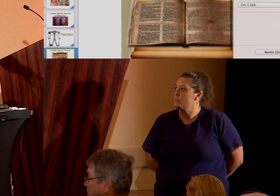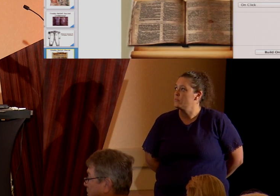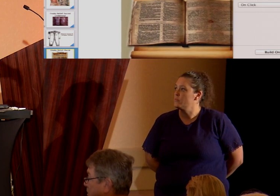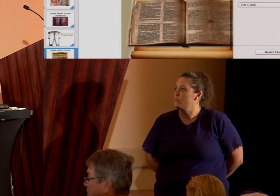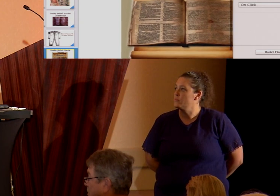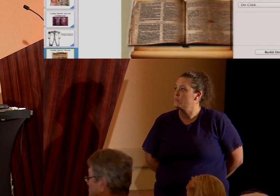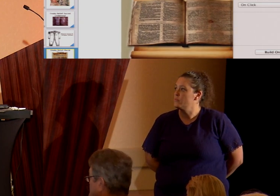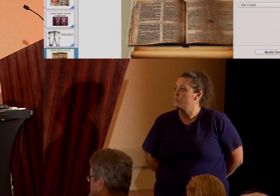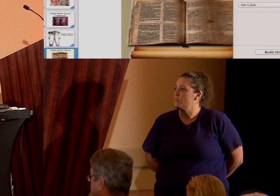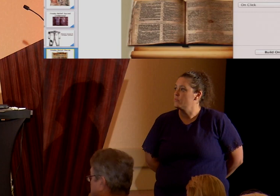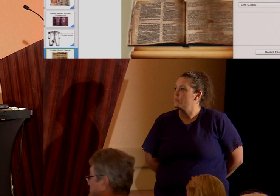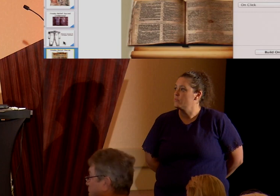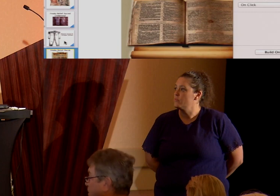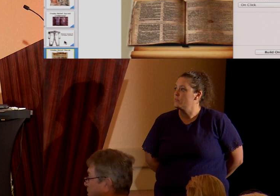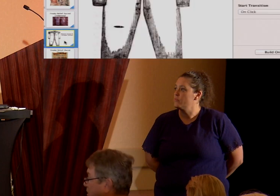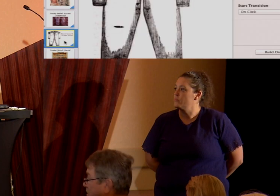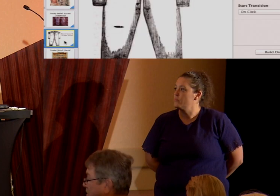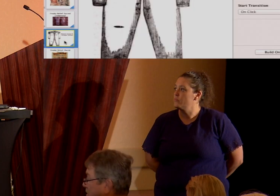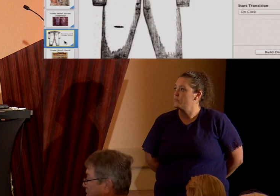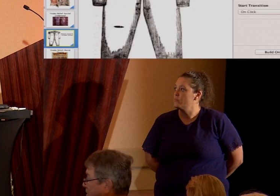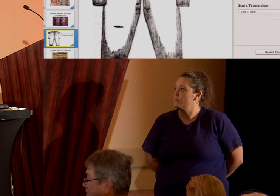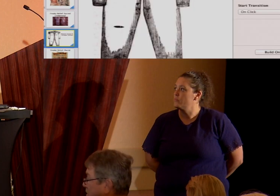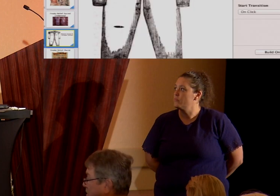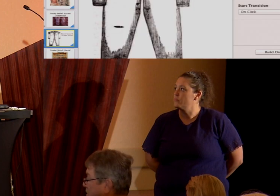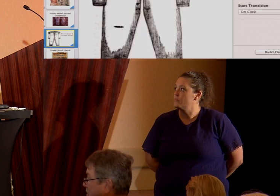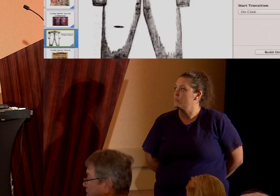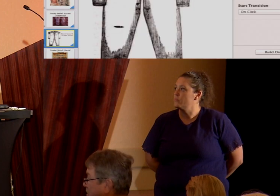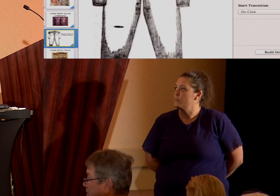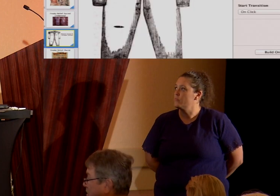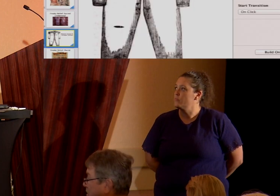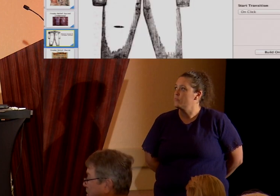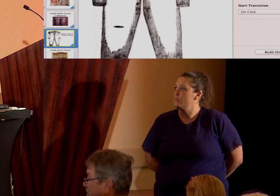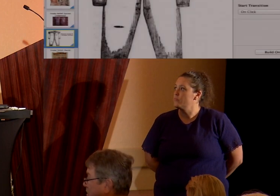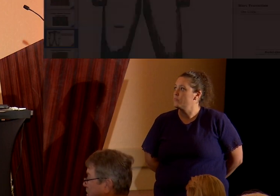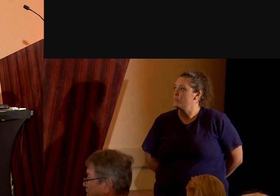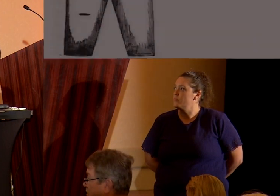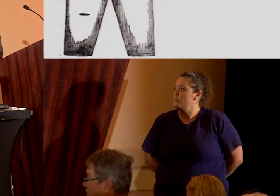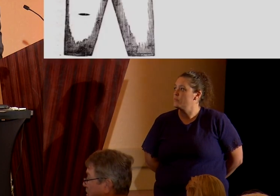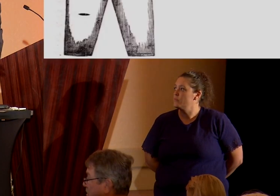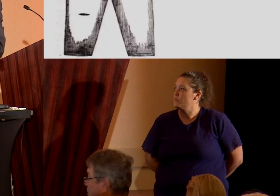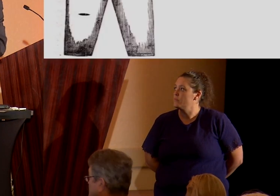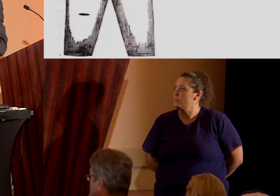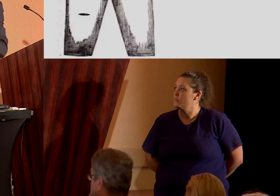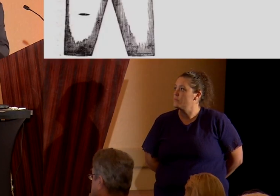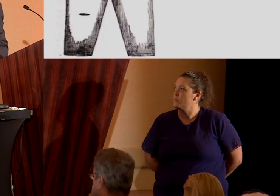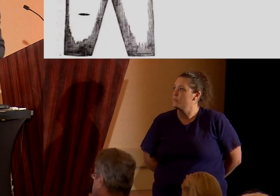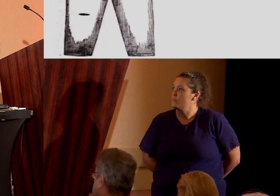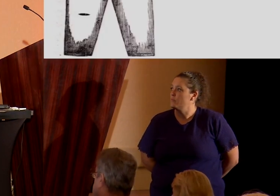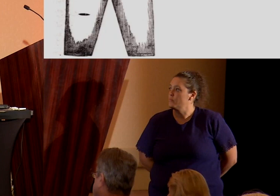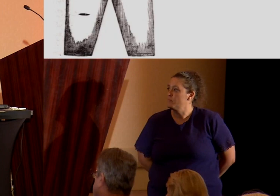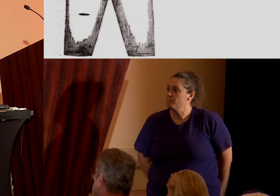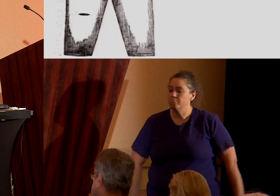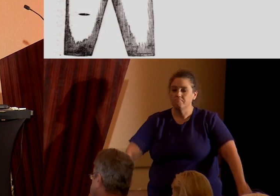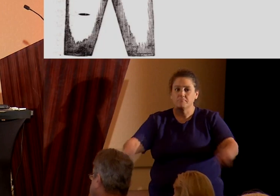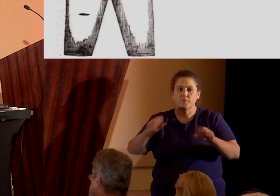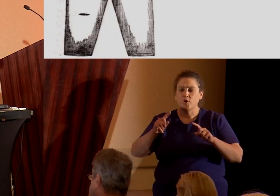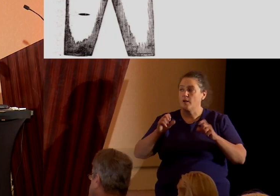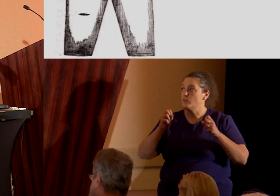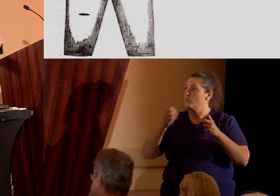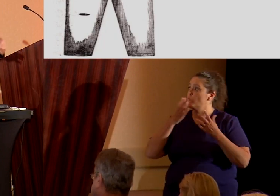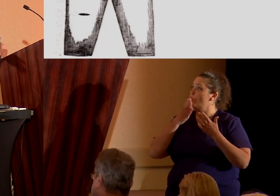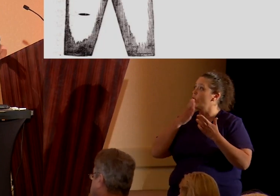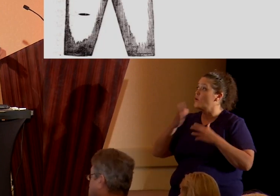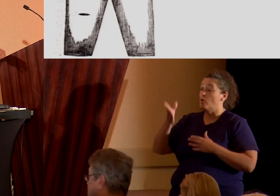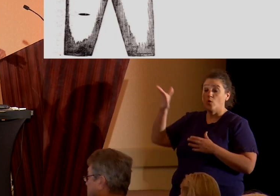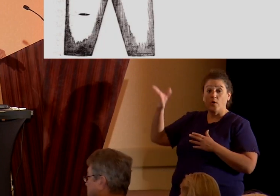Close your eyes. You don't see any of this. All right. Here we go. Here we go. All right. So, so, thank you. Thank you, Bruce. So, um,